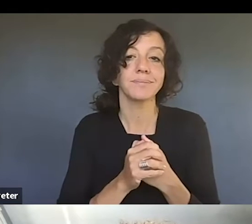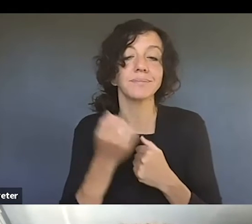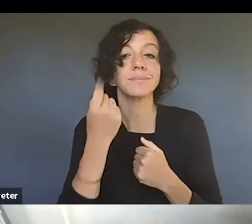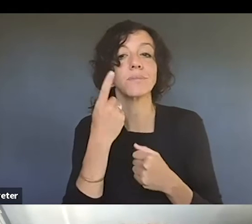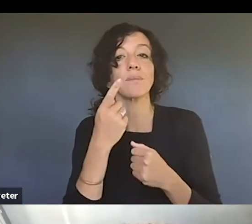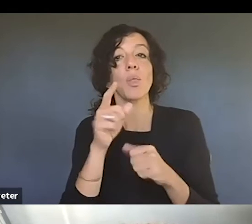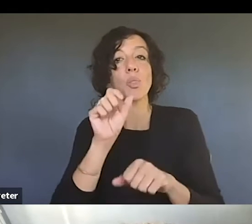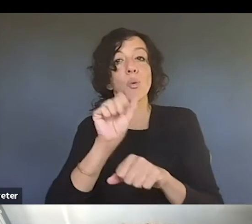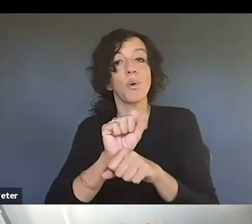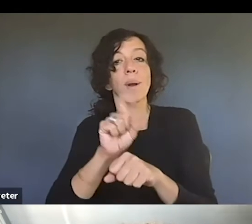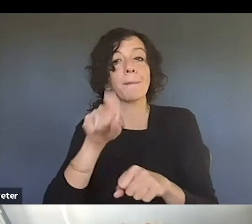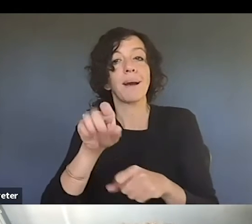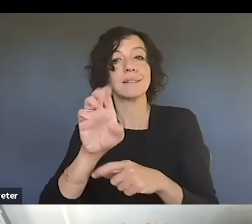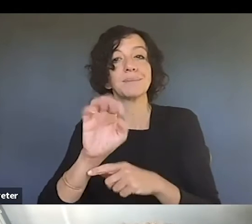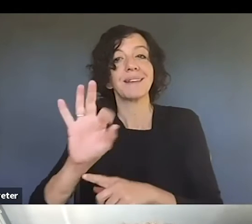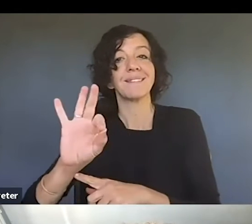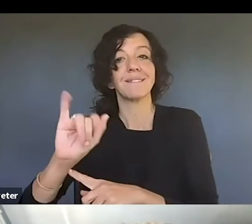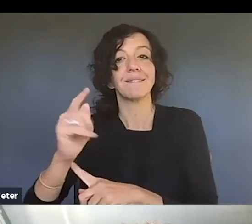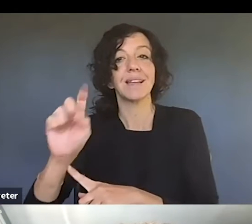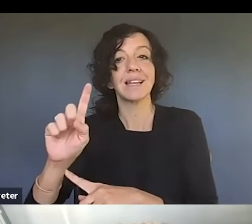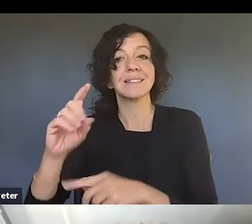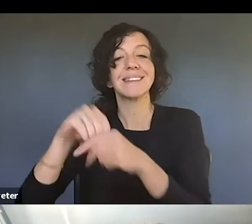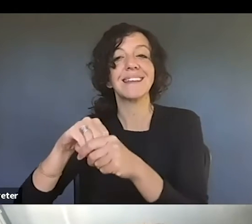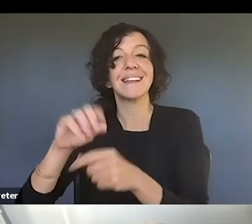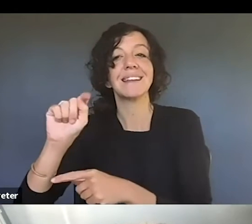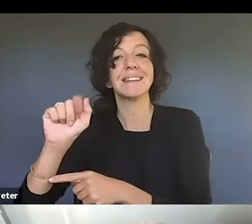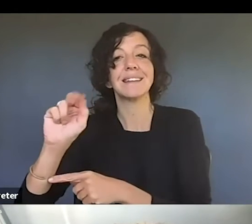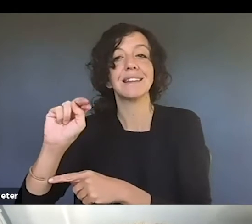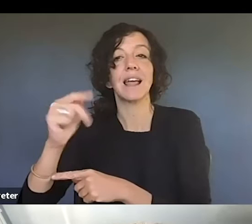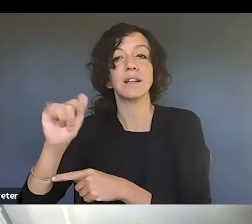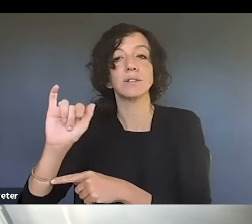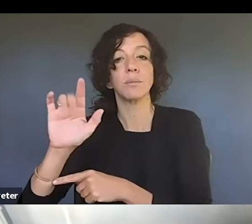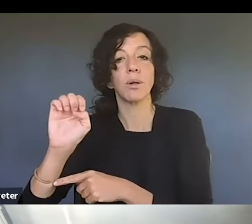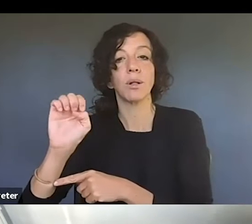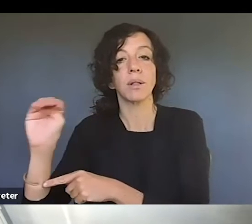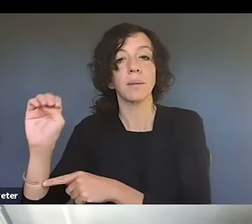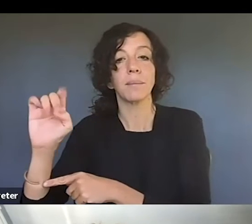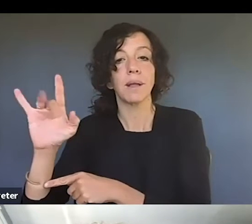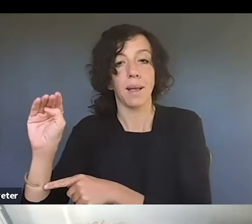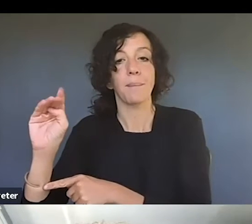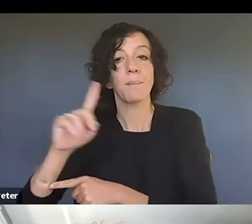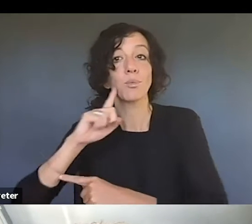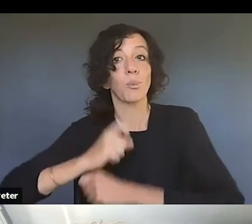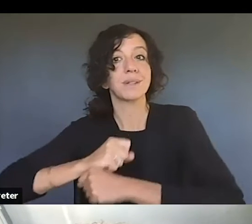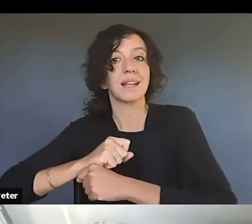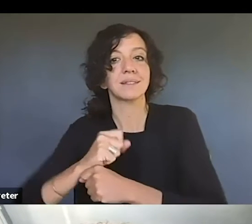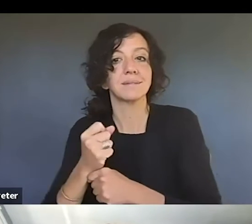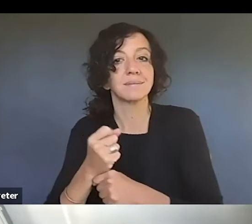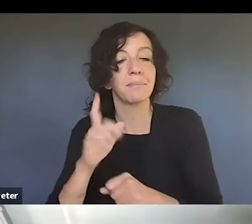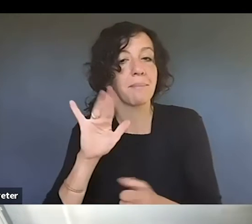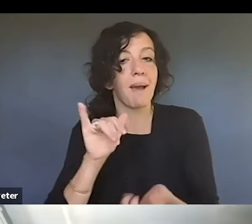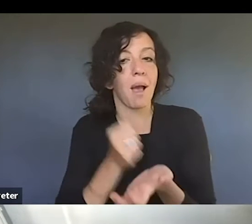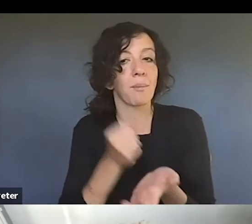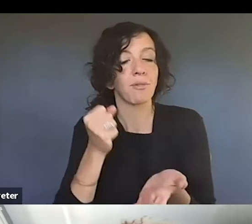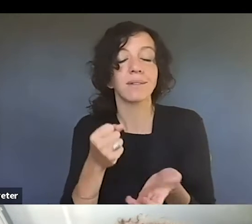fixed in a tangible medium in order to be protected by copyright. Um, what does that mean? Fixed